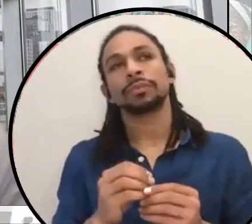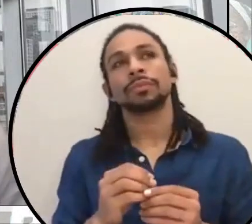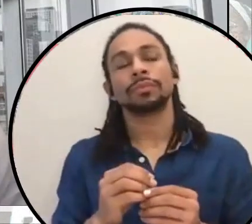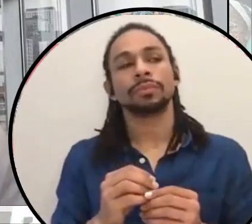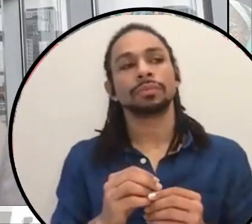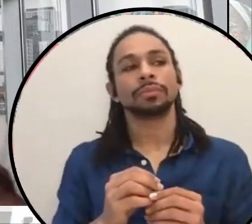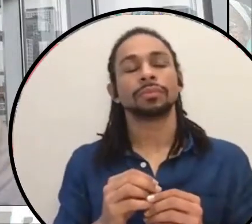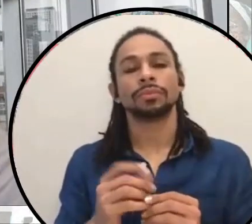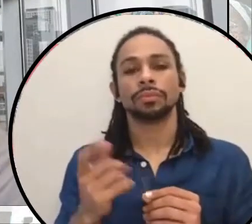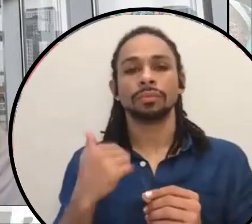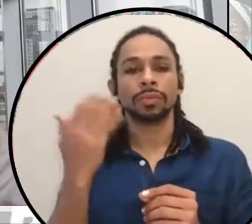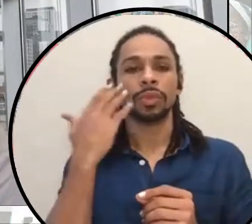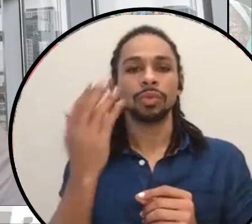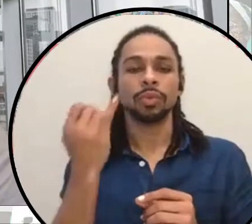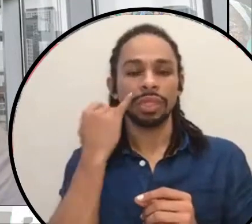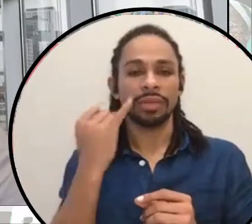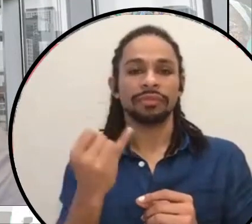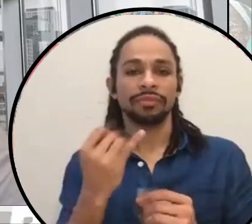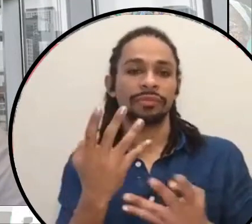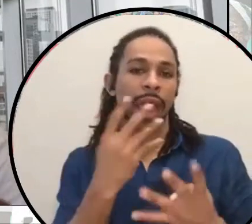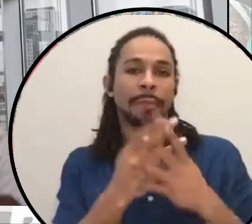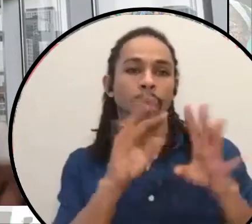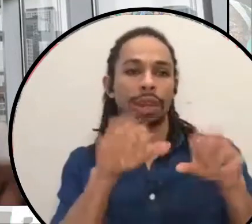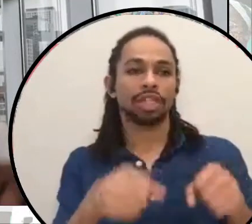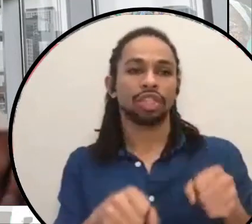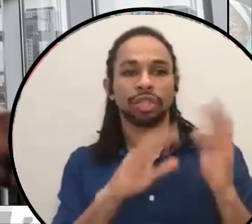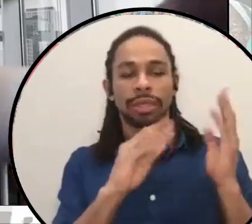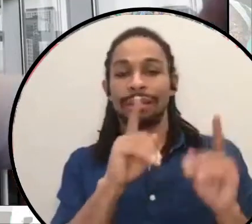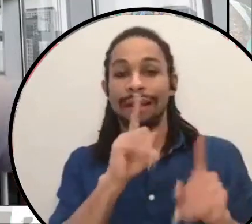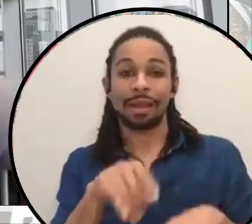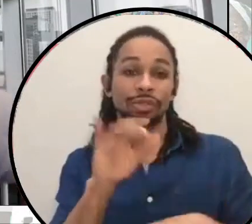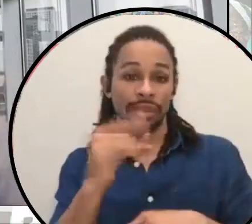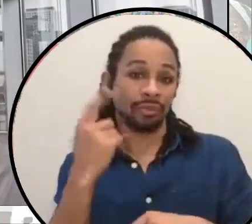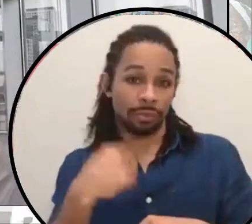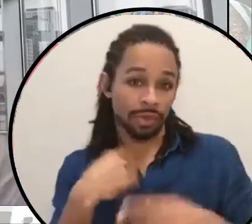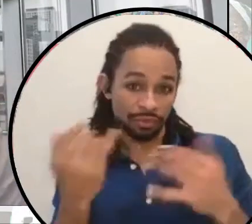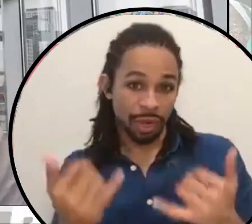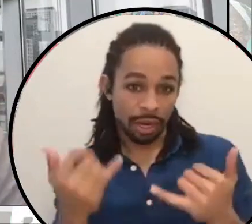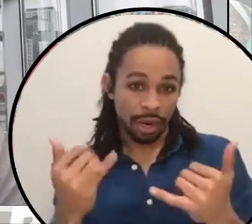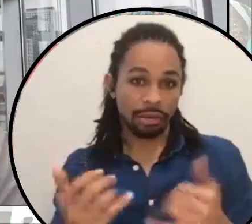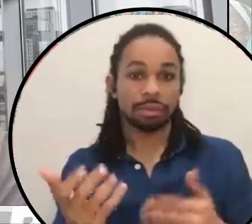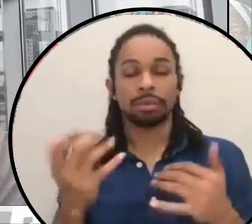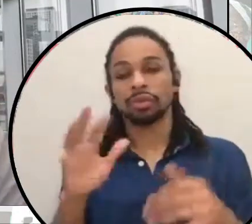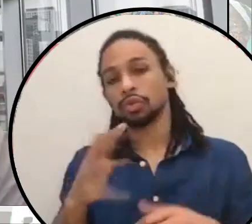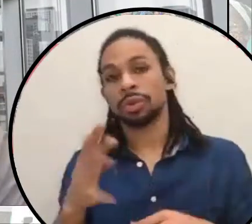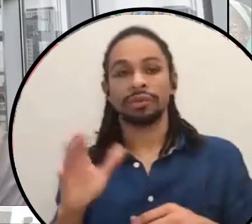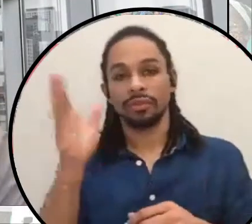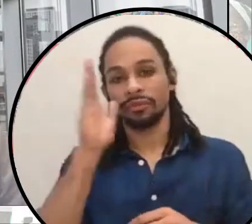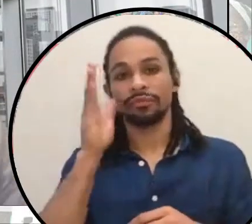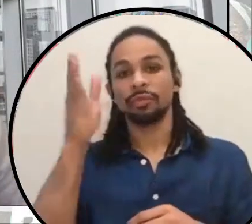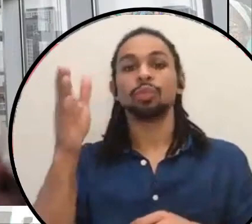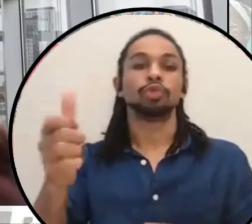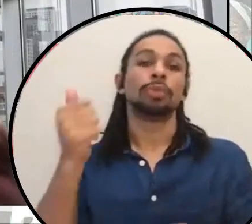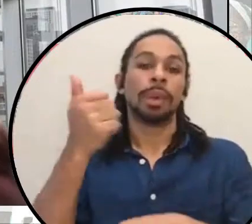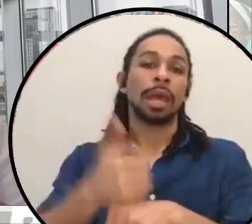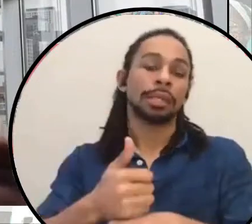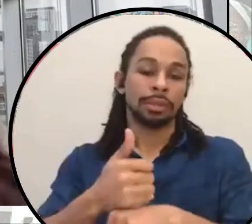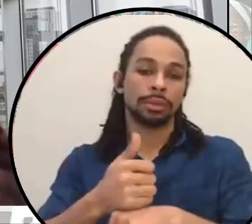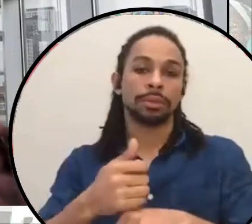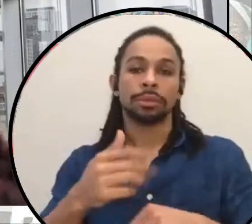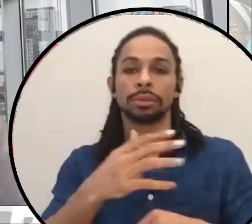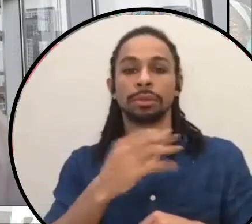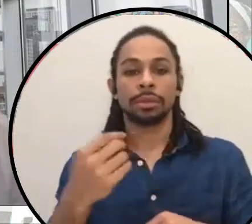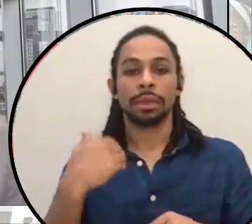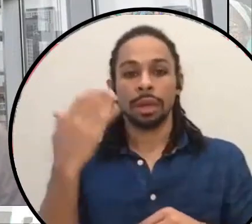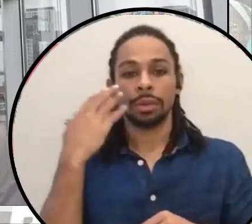I don't know if abolition answers that for me right now. Uh, it's sort of future based, uh, and I don't know